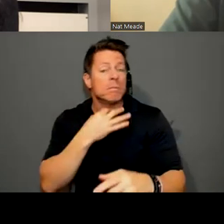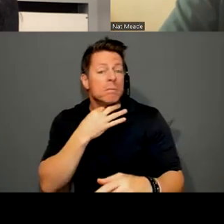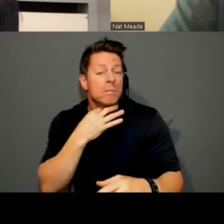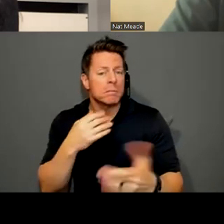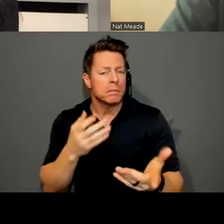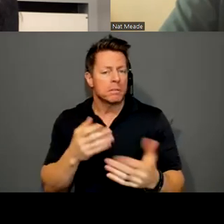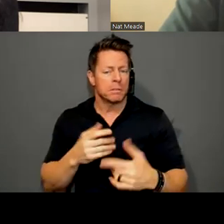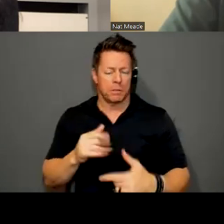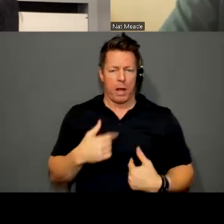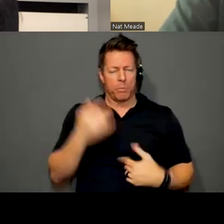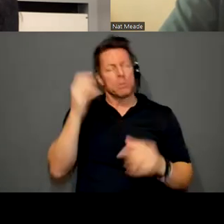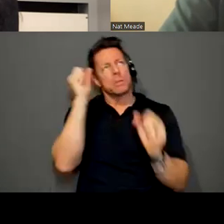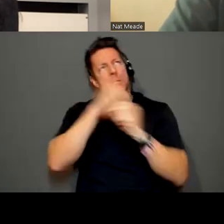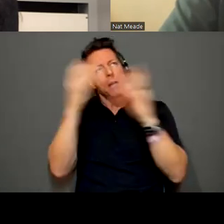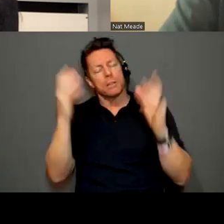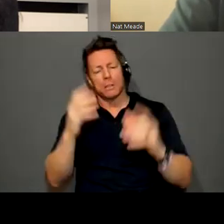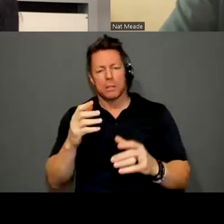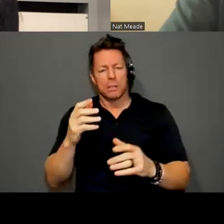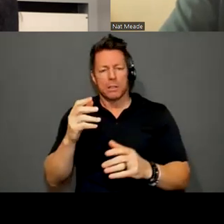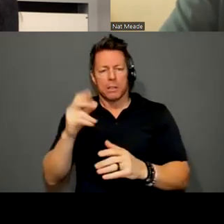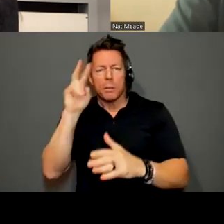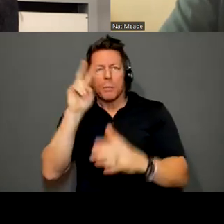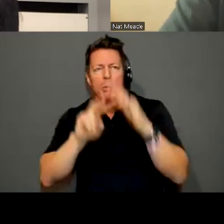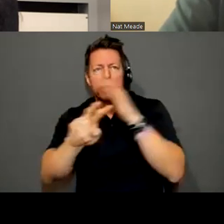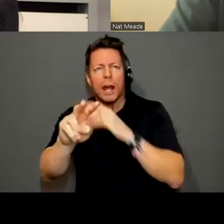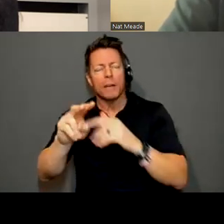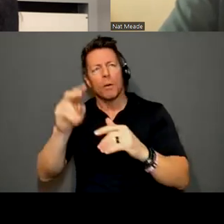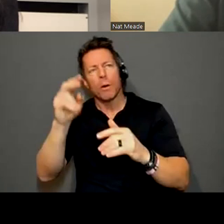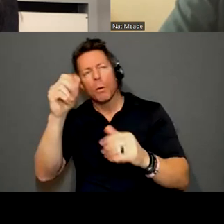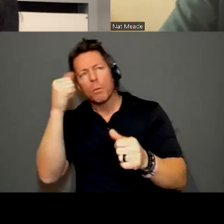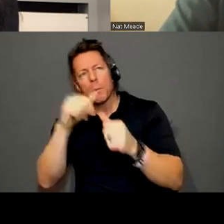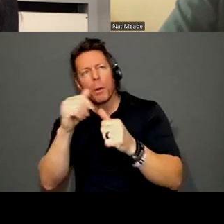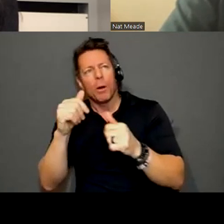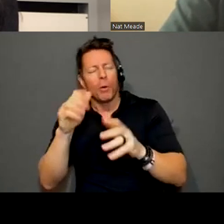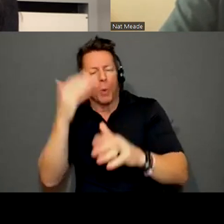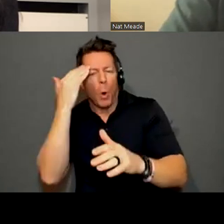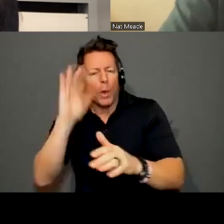imagine. We can't project, you know, what his experience was. Yeah.